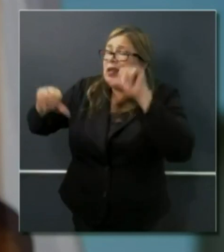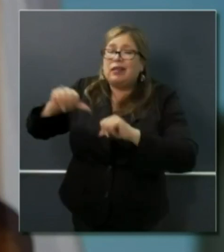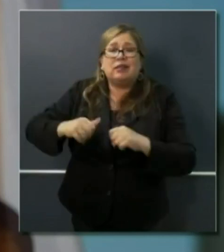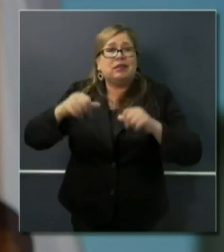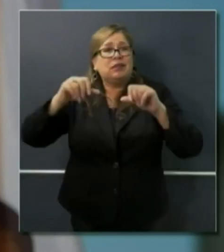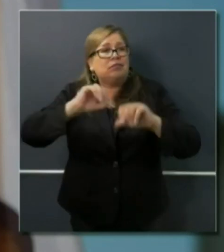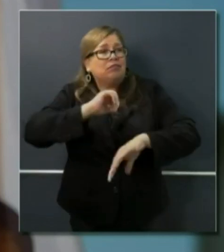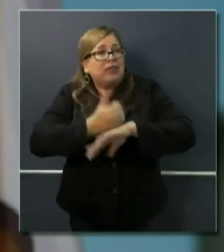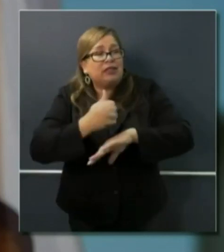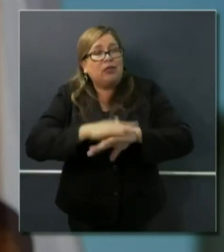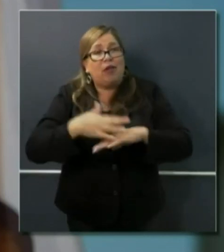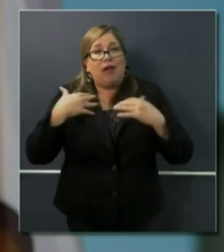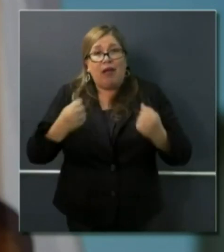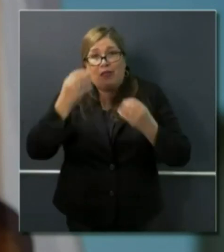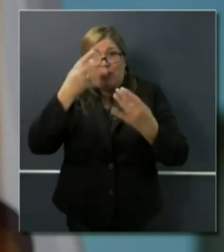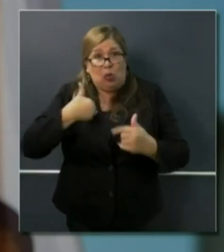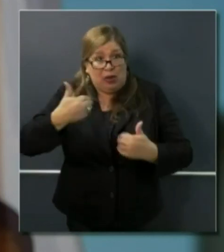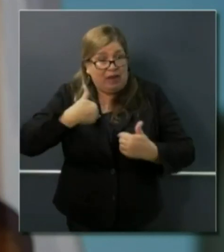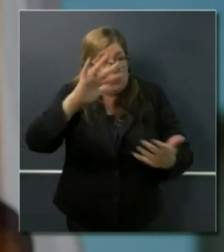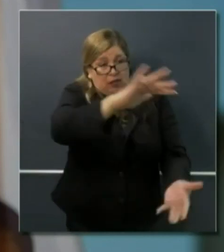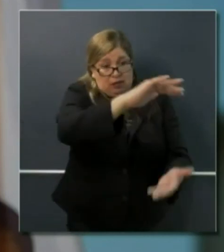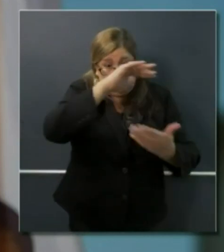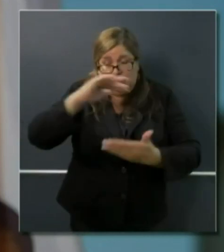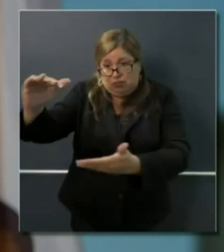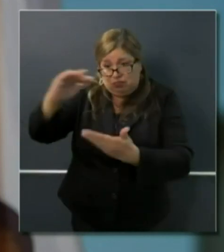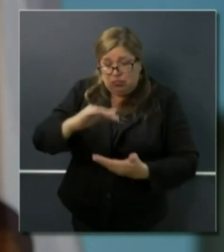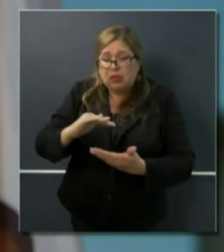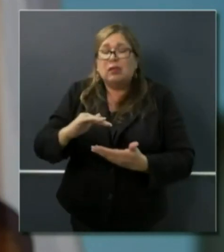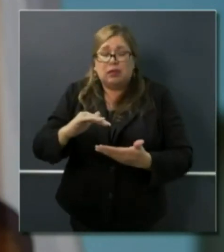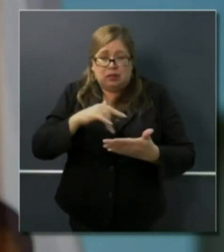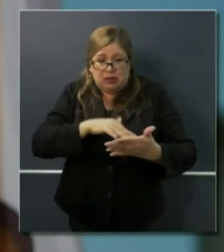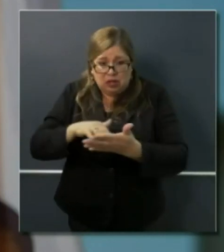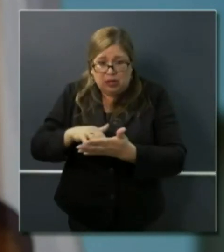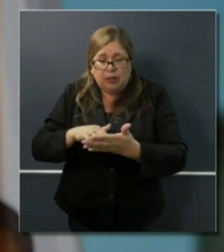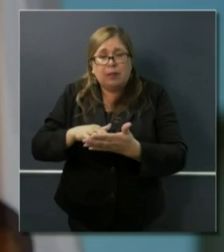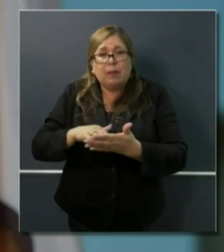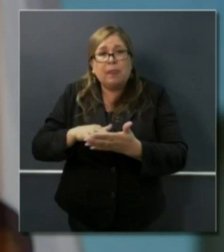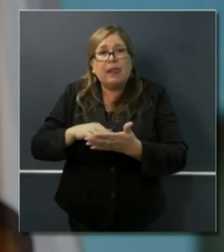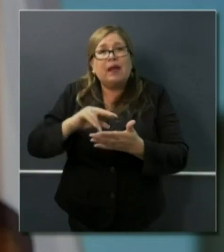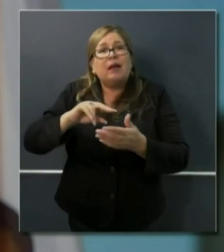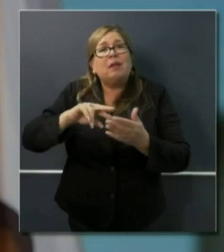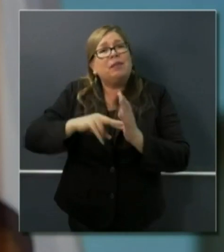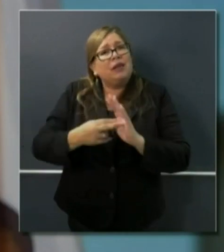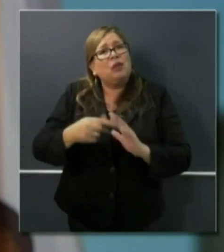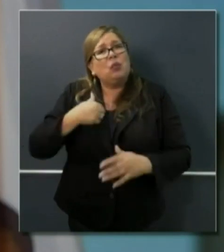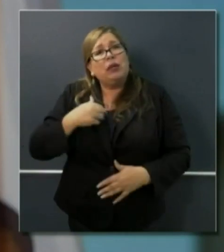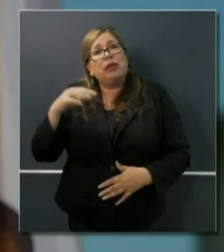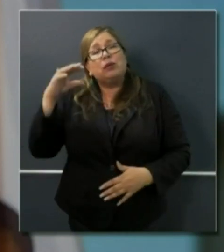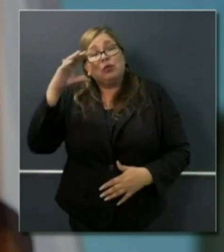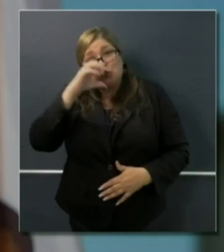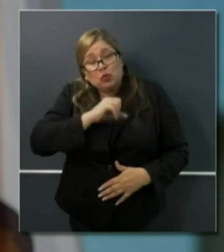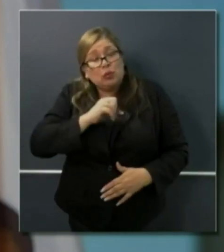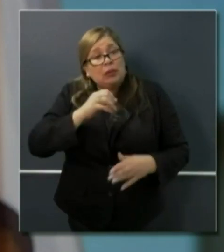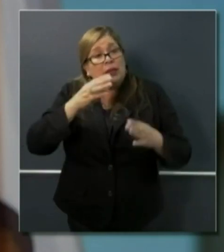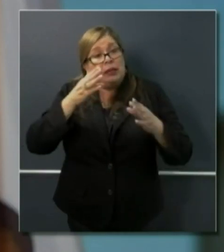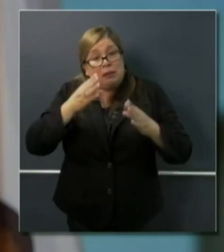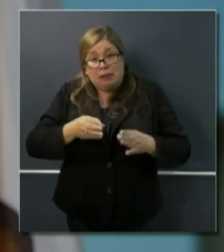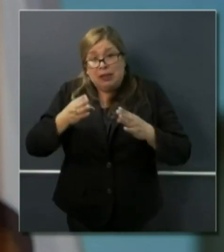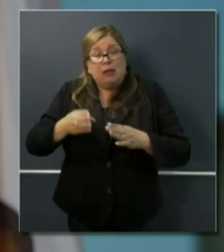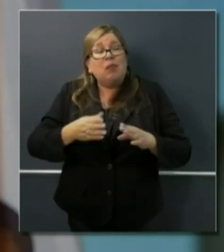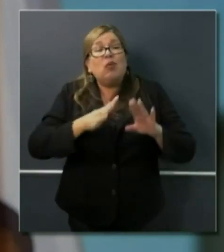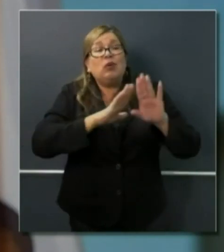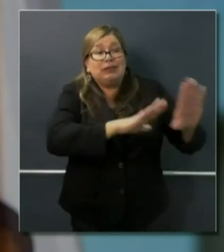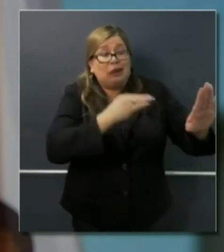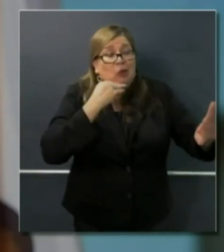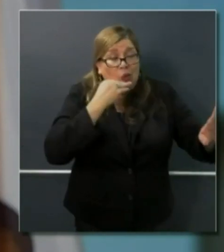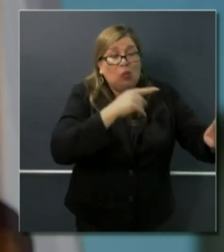assumes that if people go back into the community and begin to see have contact where they're not putting